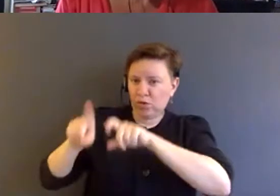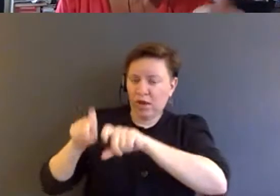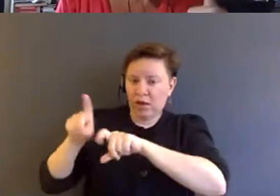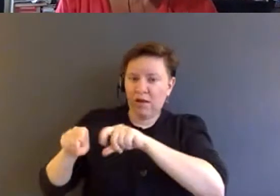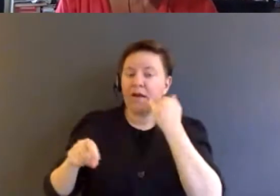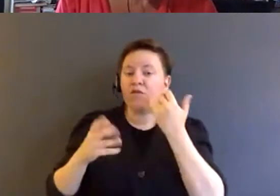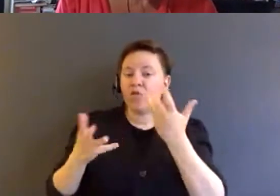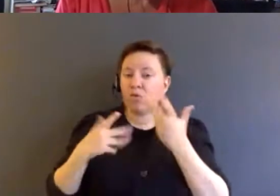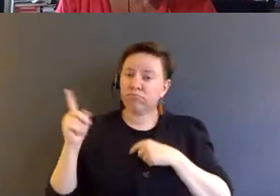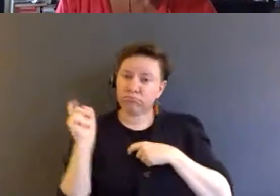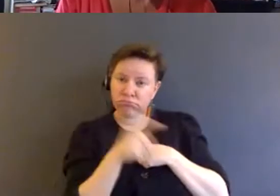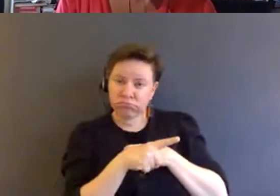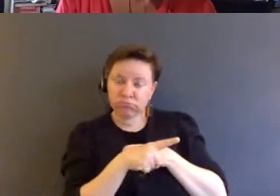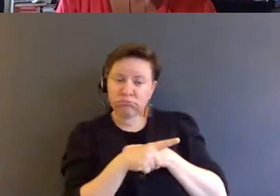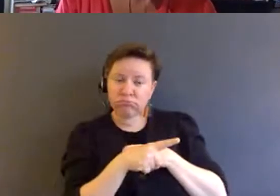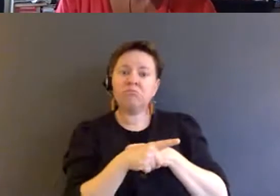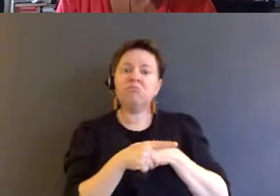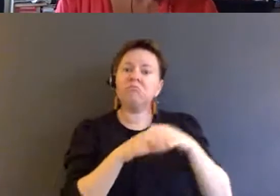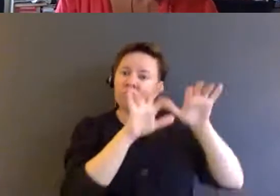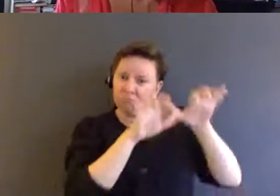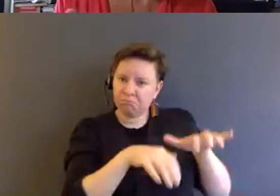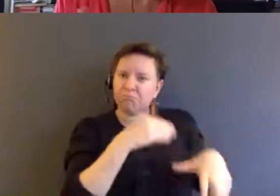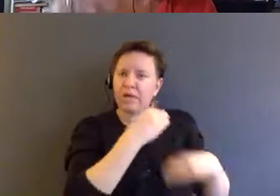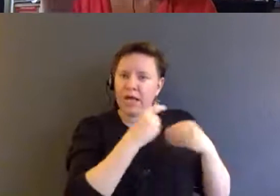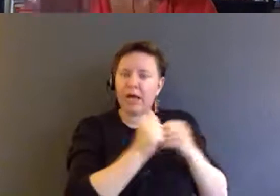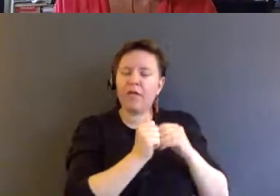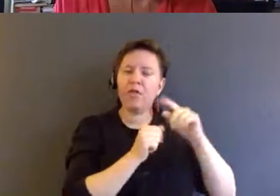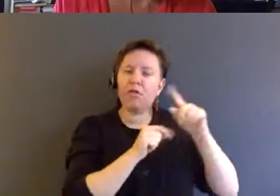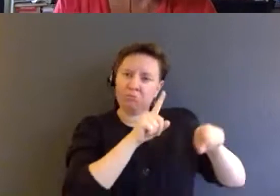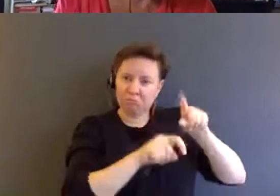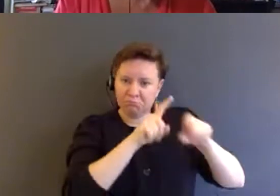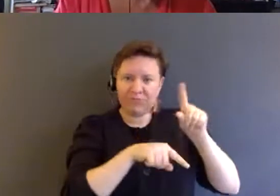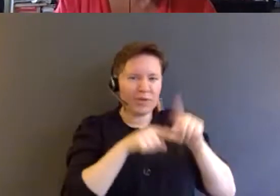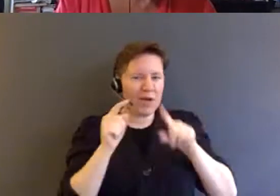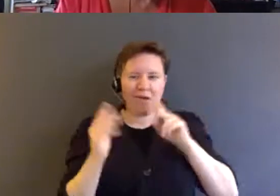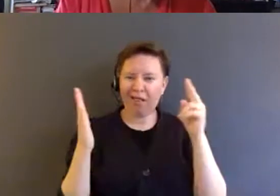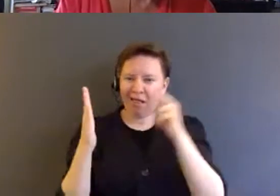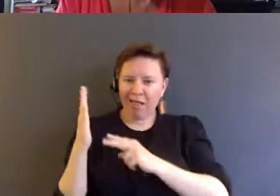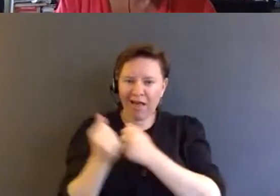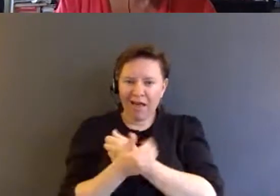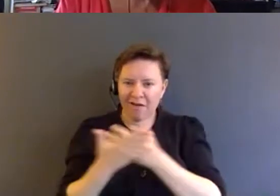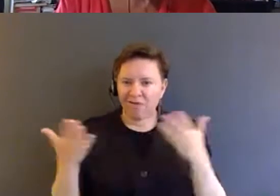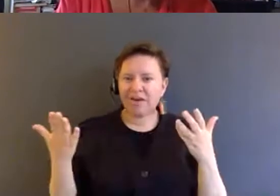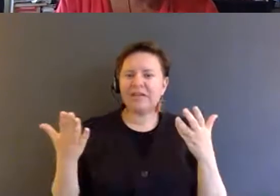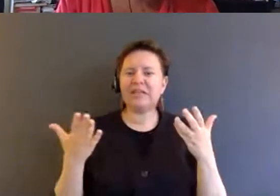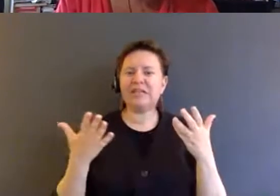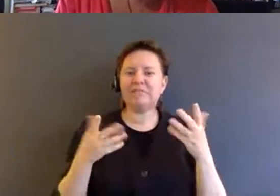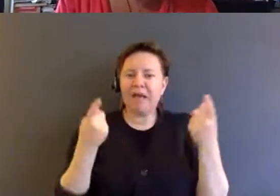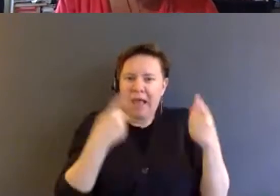to ask us questions, please put it in the Q&A. We can't really look at everything that goes on on the chat,